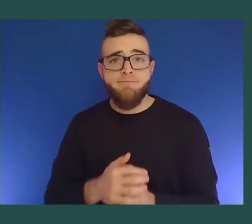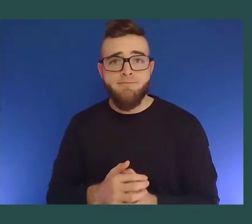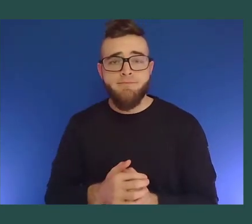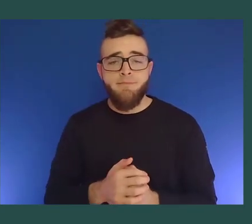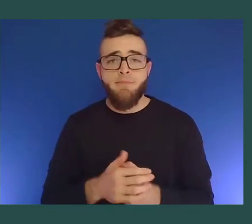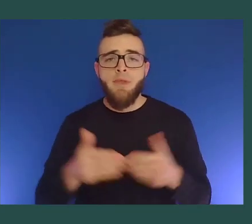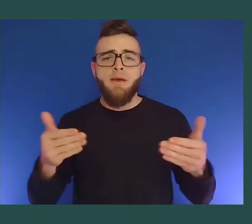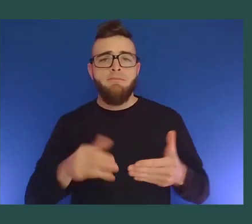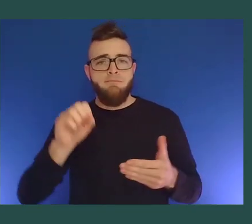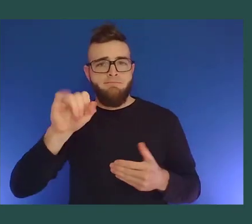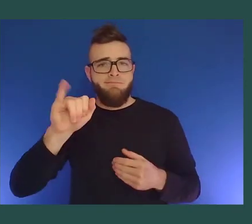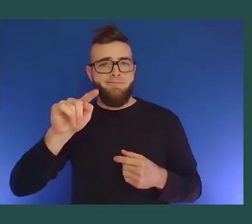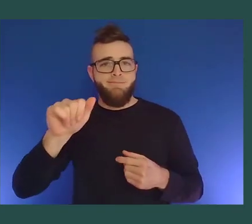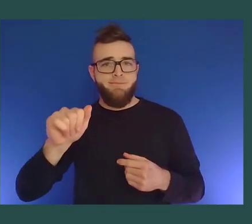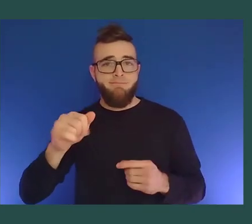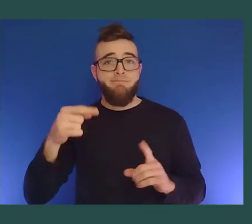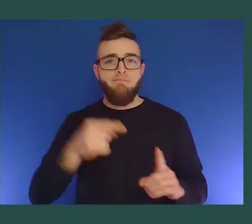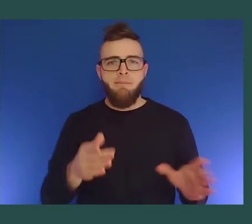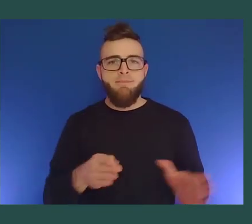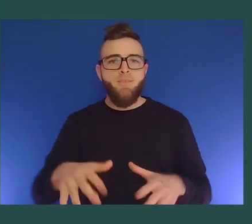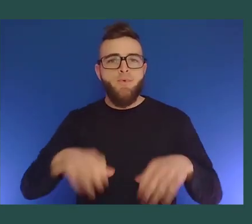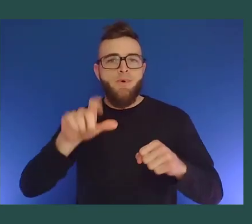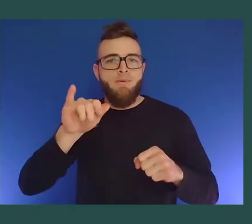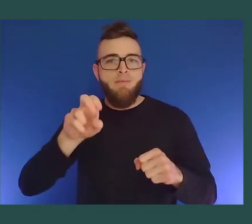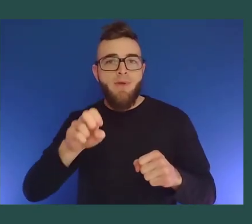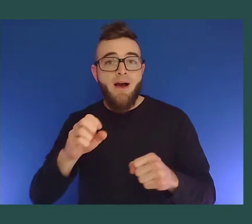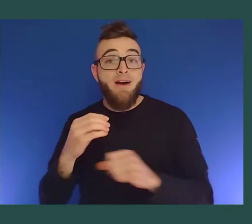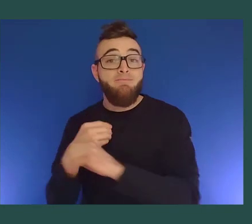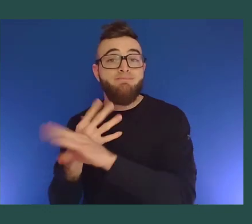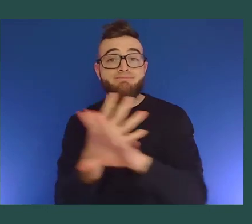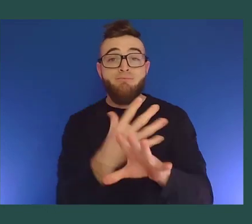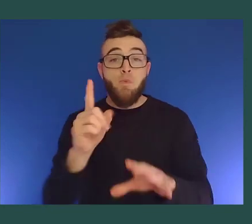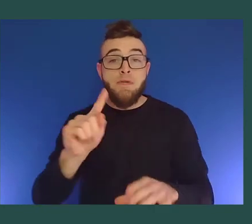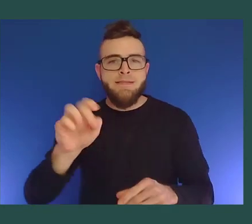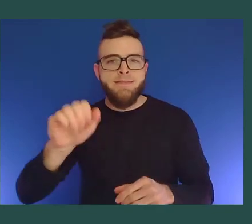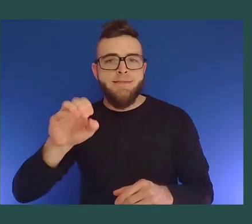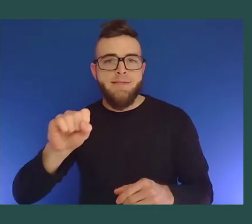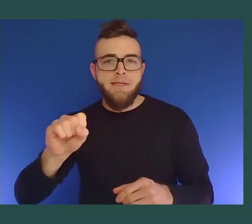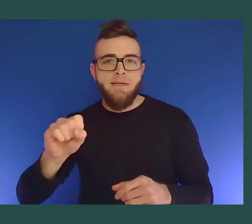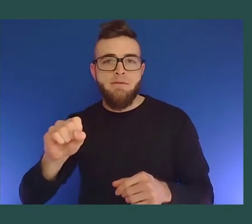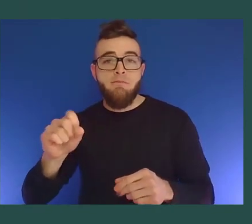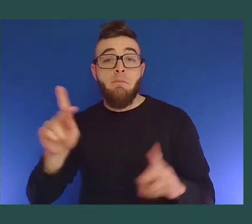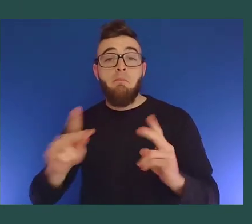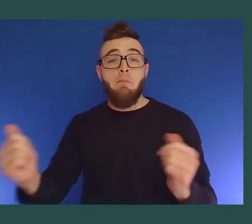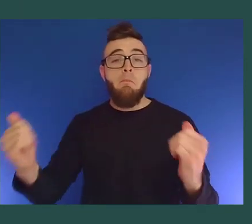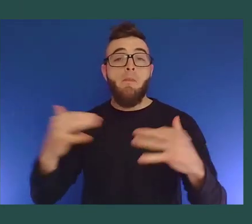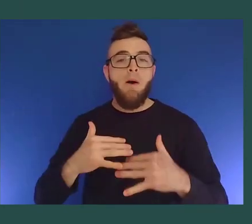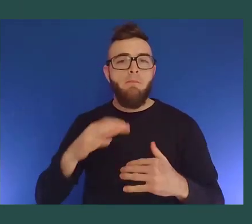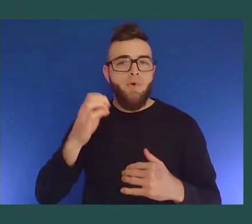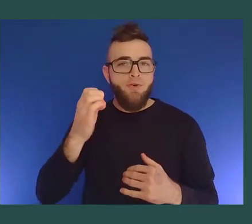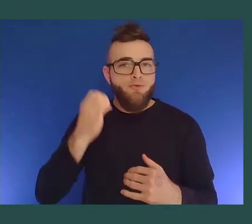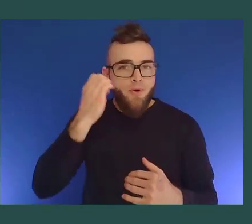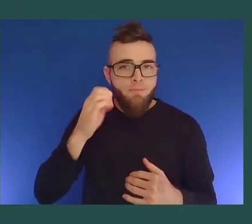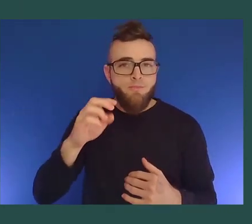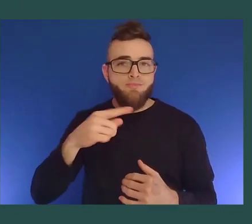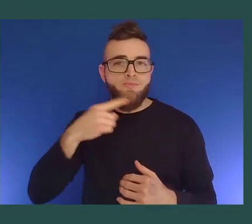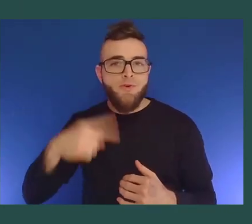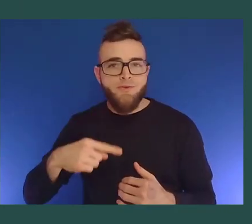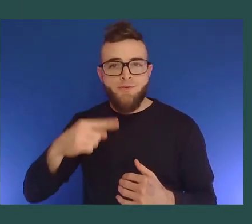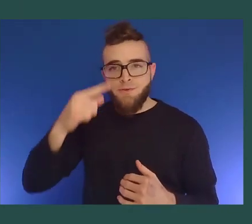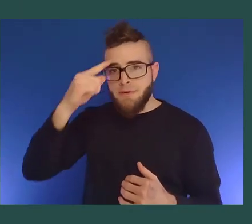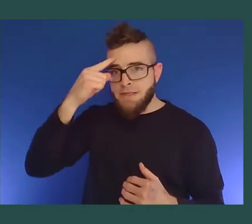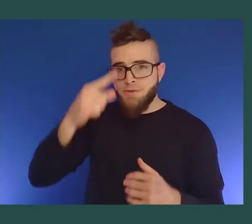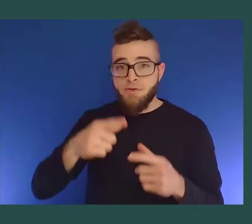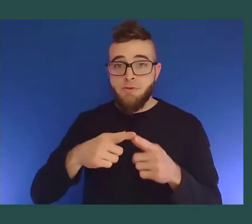as well as Russia, India, and Japan. The presentation will be conducted in English. Although many of the attendees are fluent,